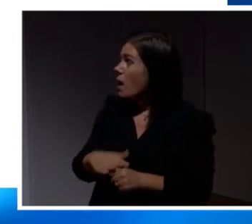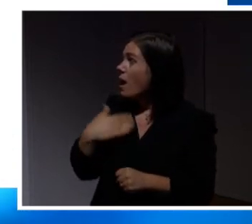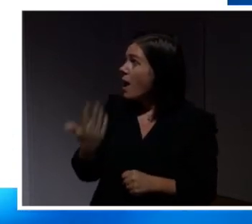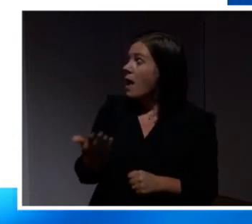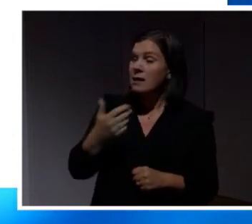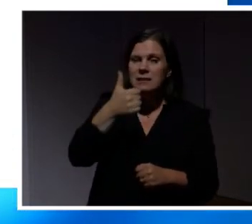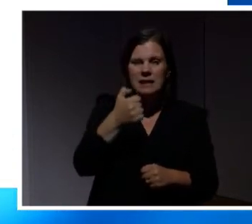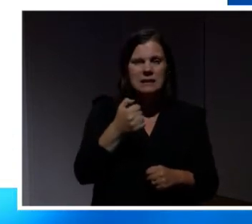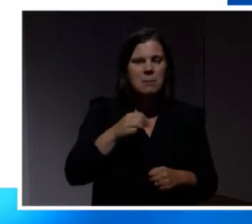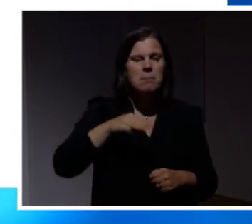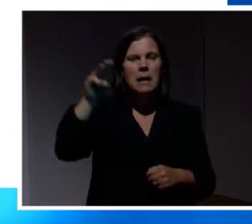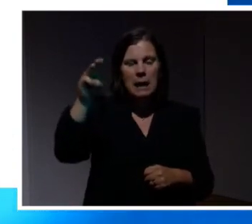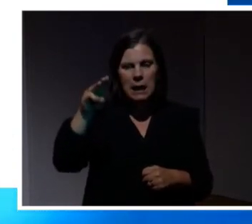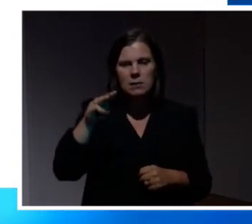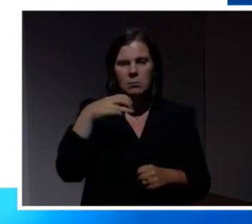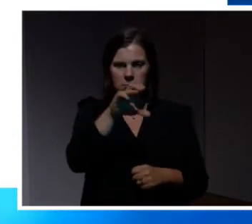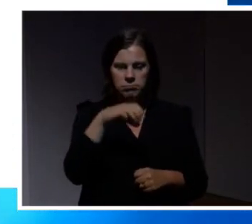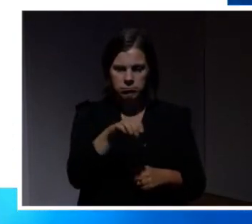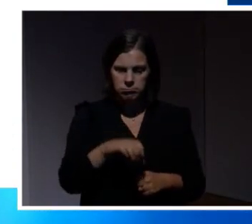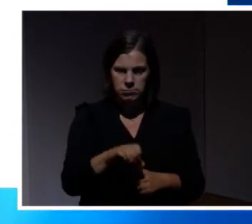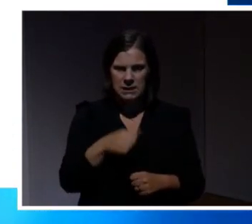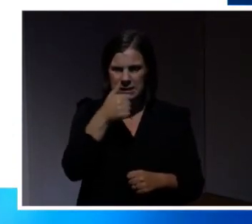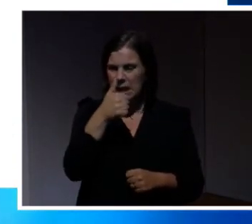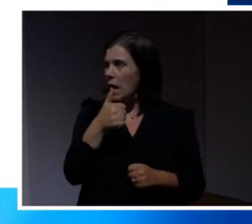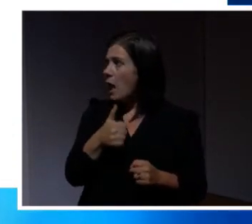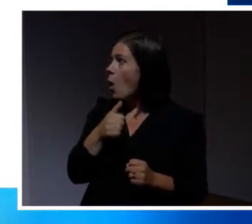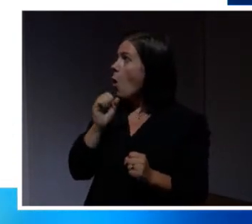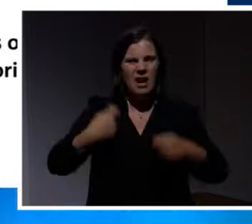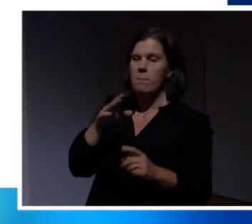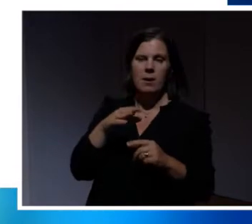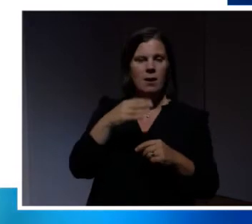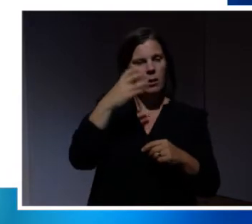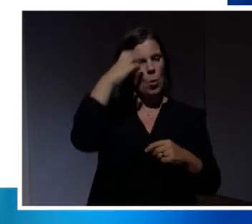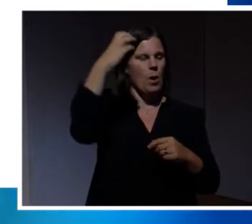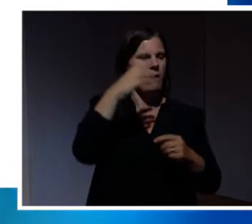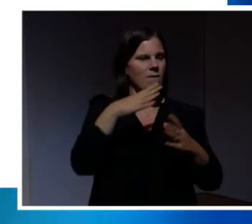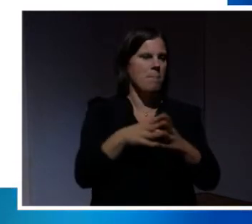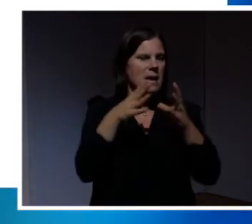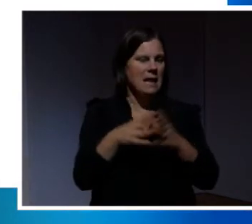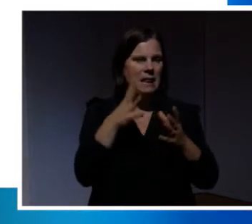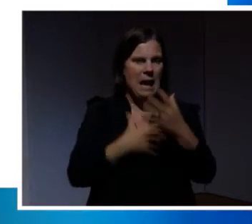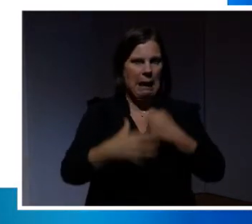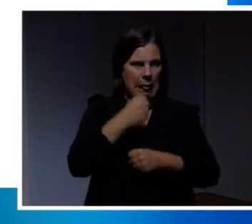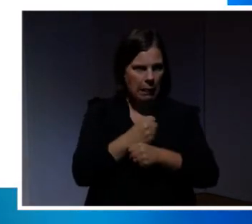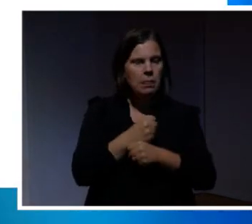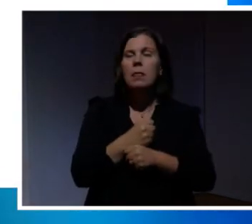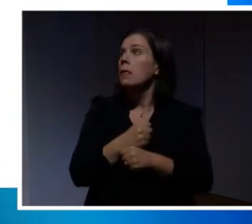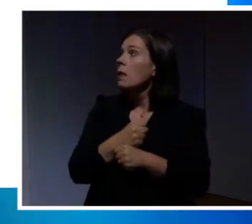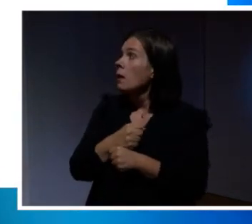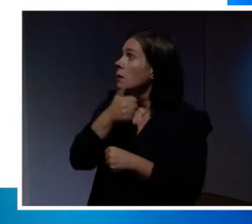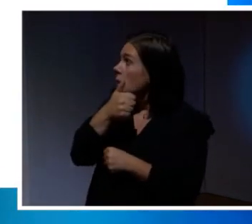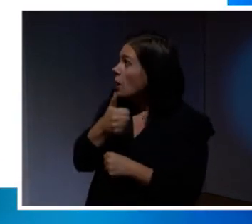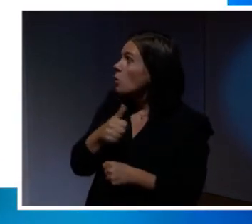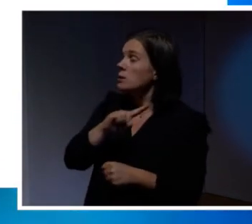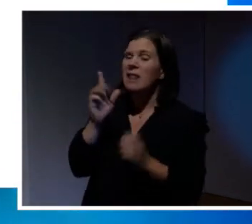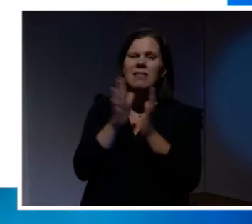about 60 million people who Facebook classify as liking the British royal family. Maybe you've watched The Crown last night. I did. Then you've